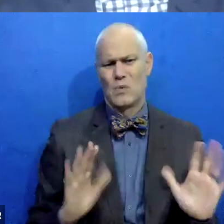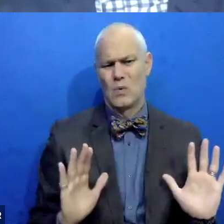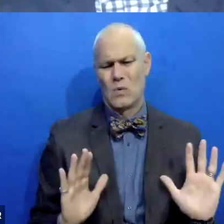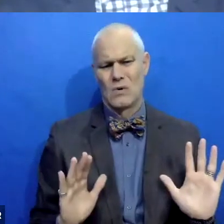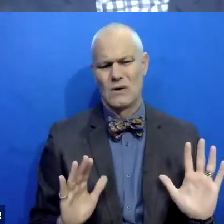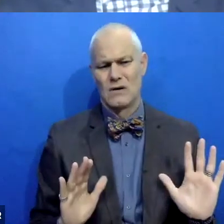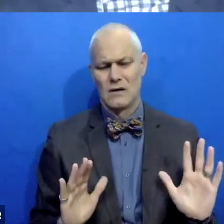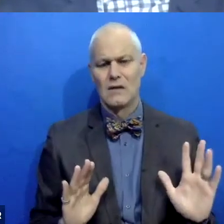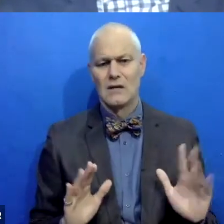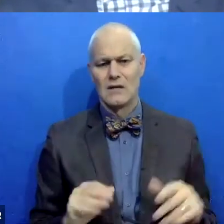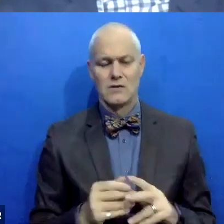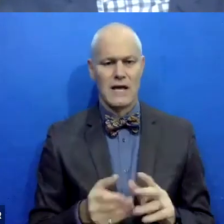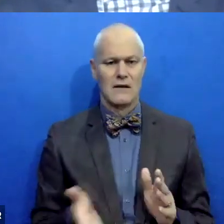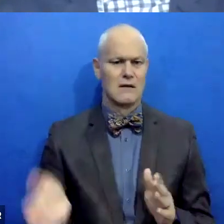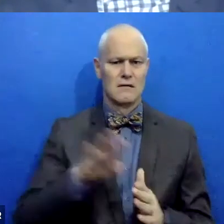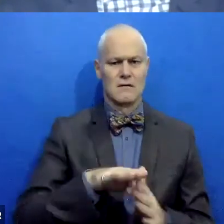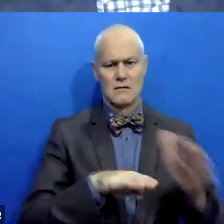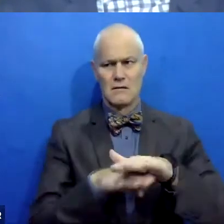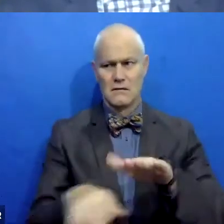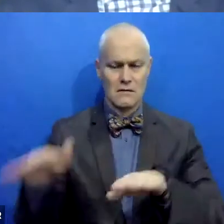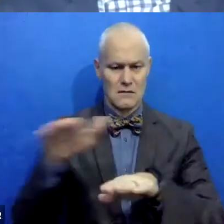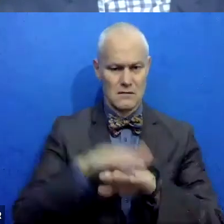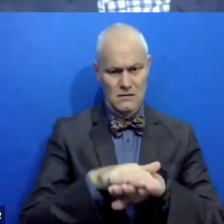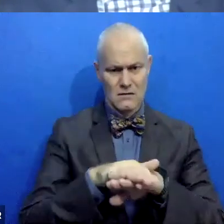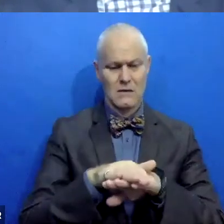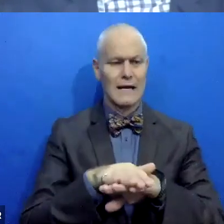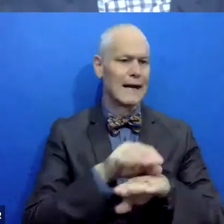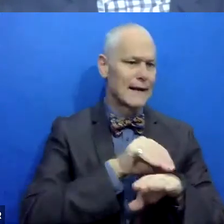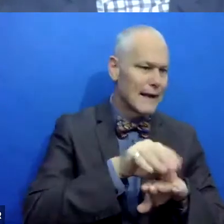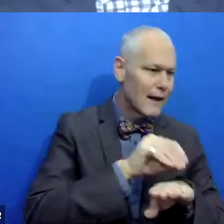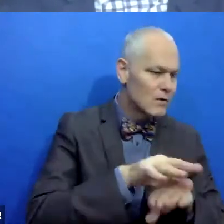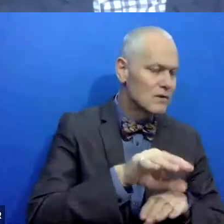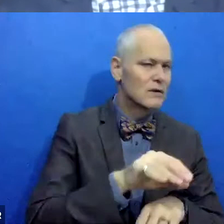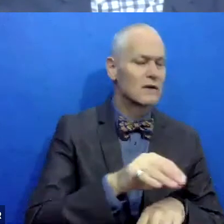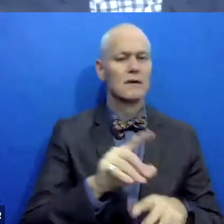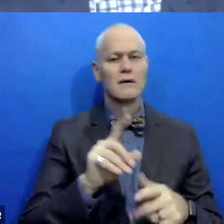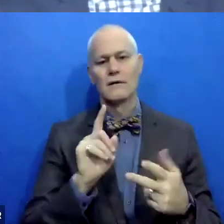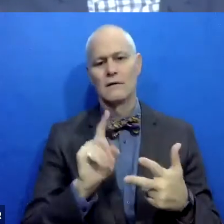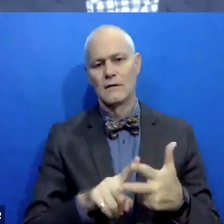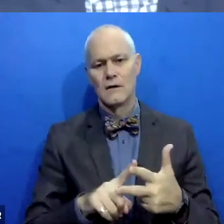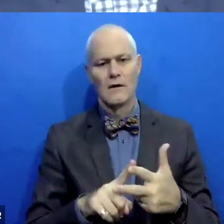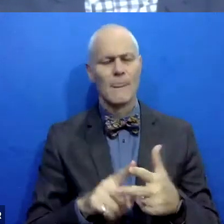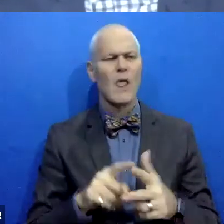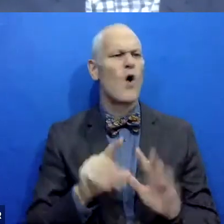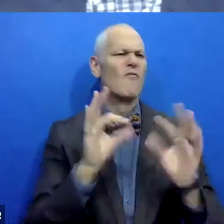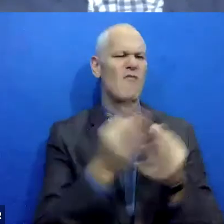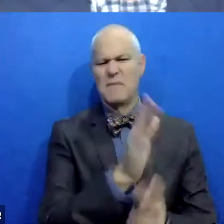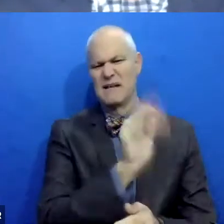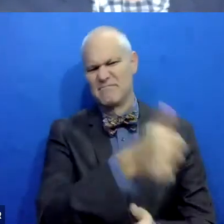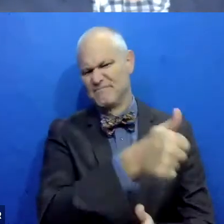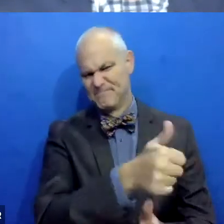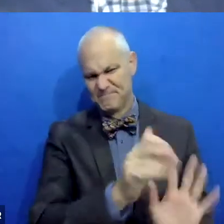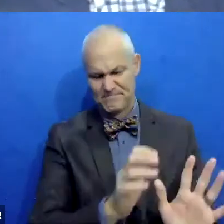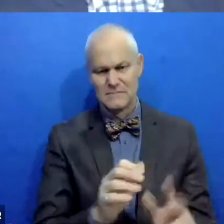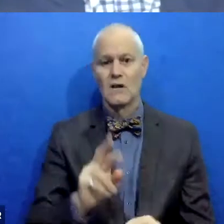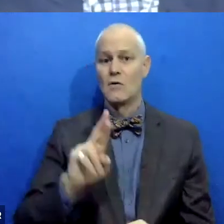conflation of, um, counseling of, uh, you know, let the family deal with it and what restorative justice